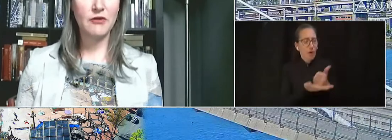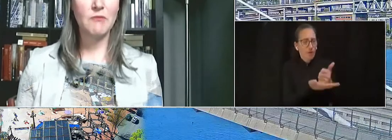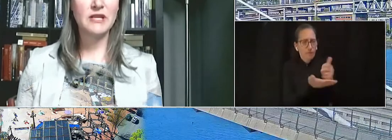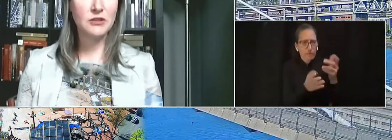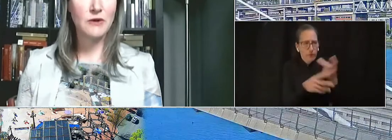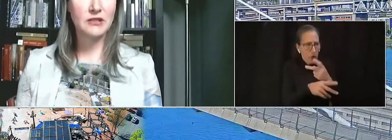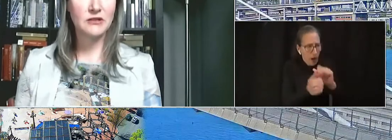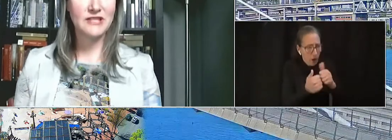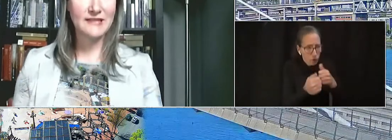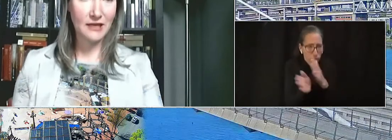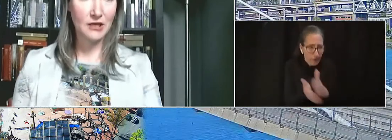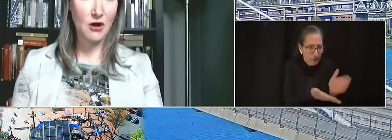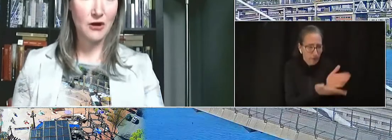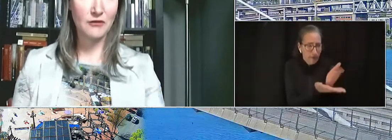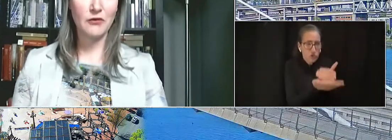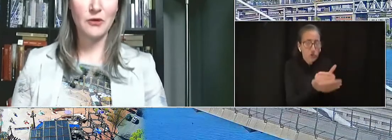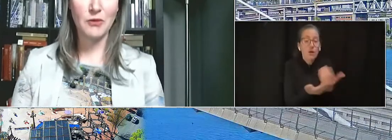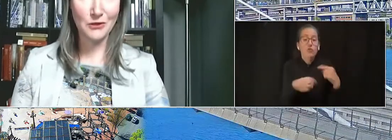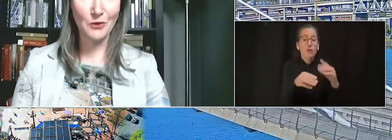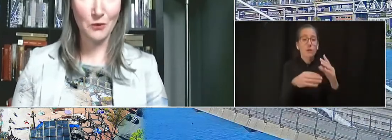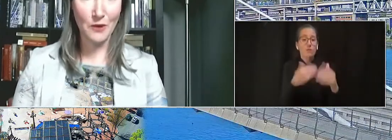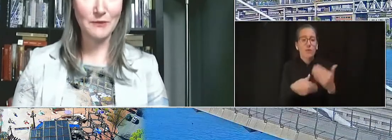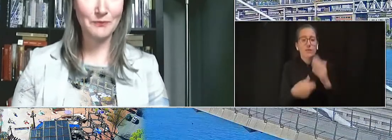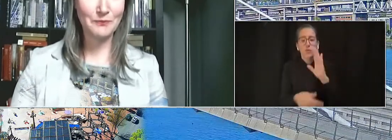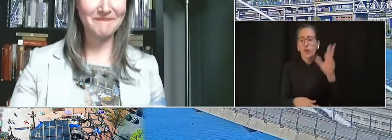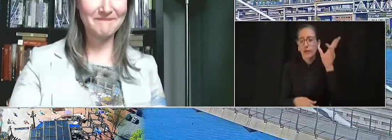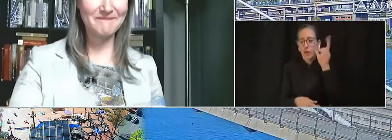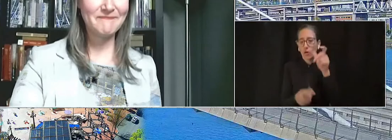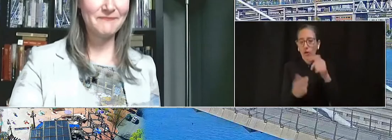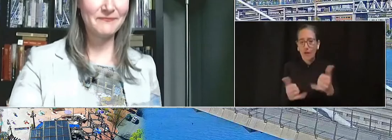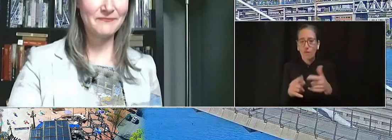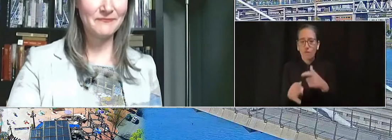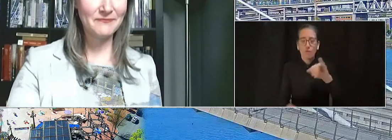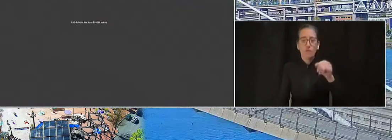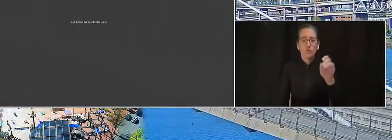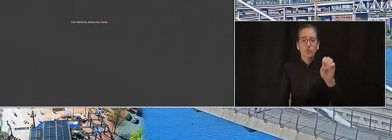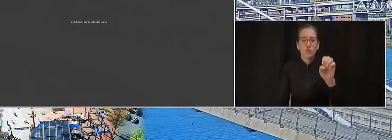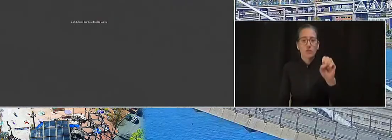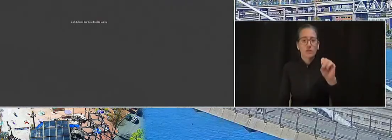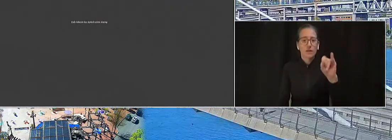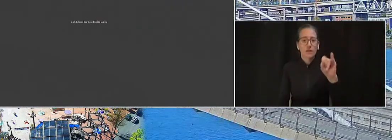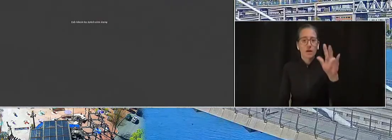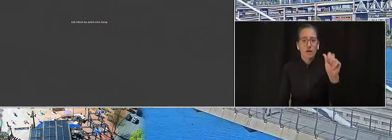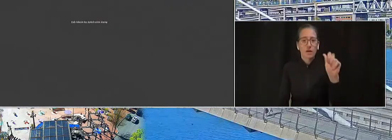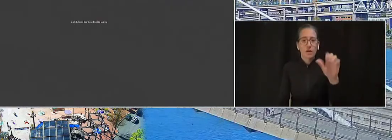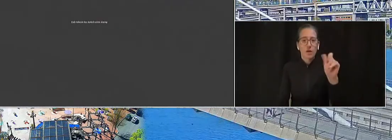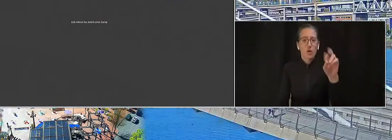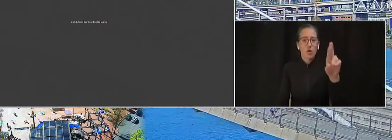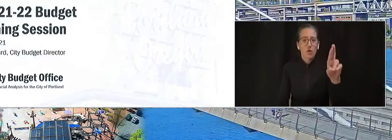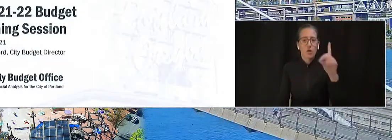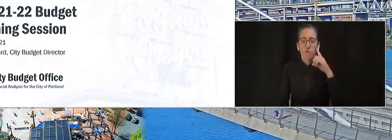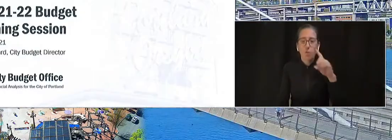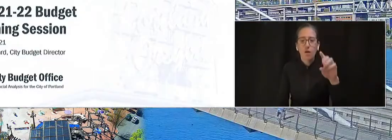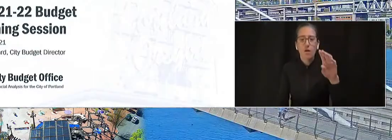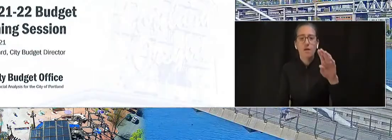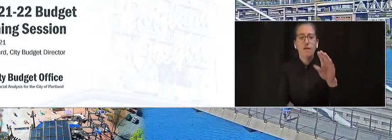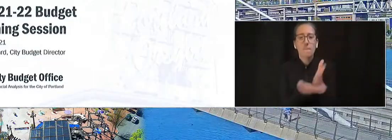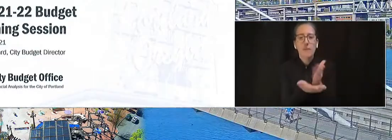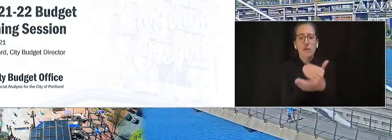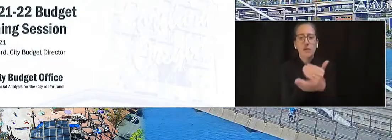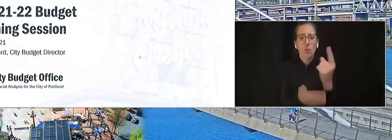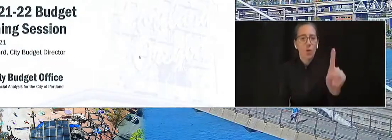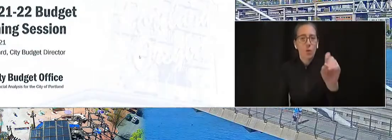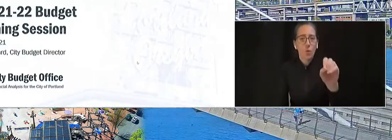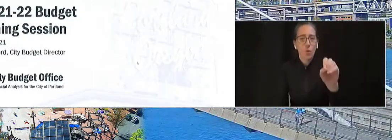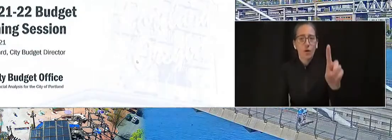we'll hear from Budget Director Jessica Kennard for Budget 101. Thank you, Jen. And thank you, Zach, for pulling up the